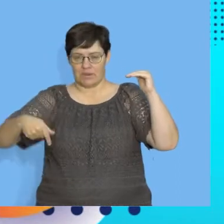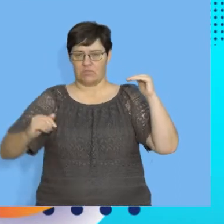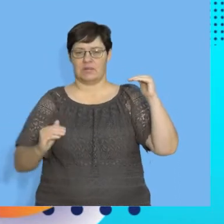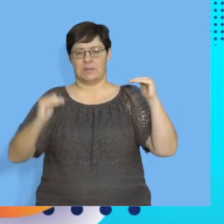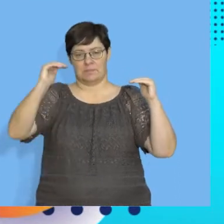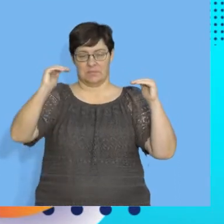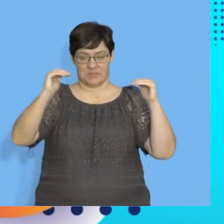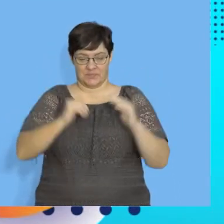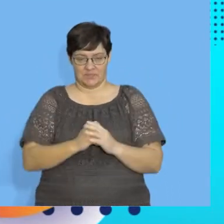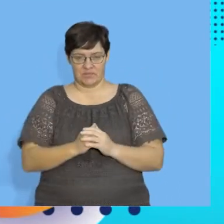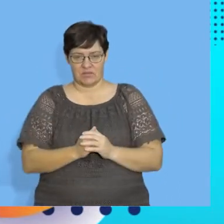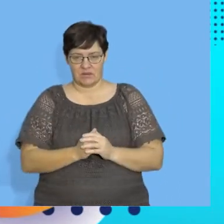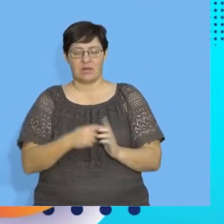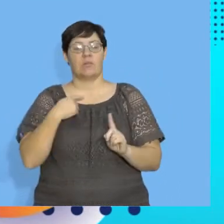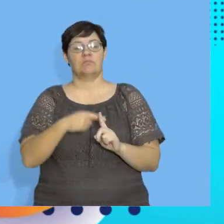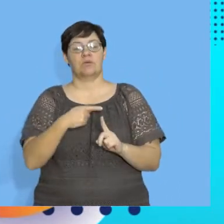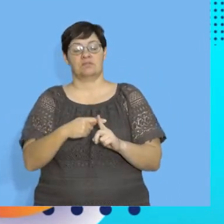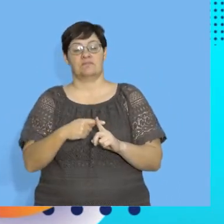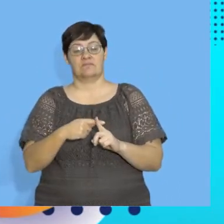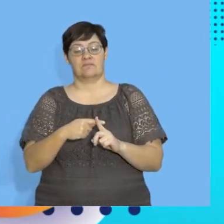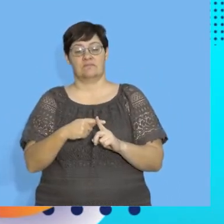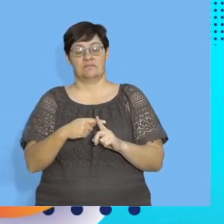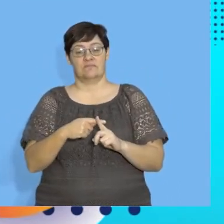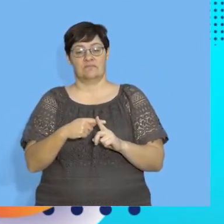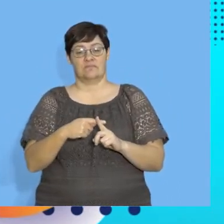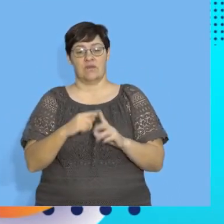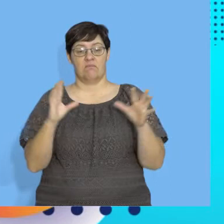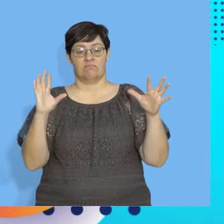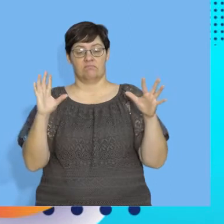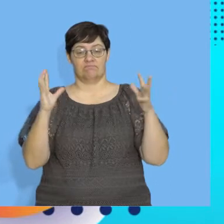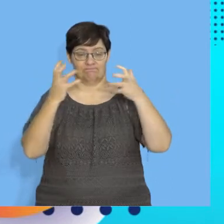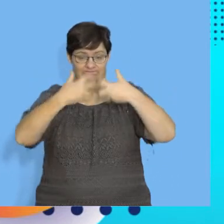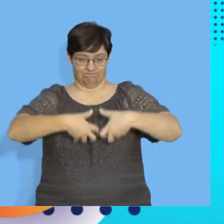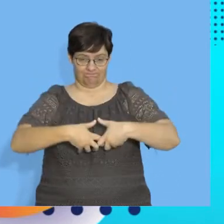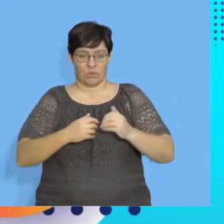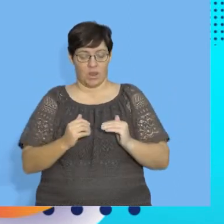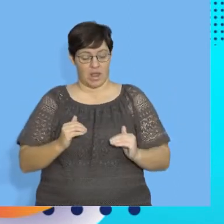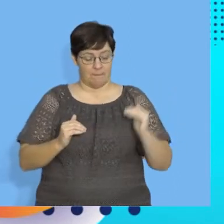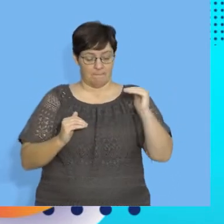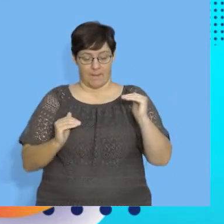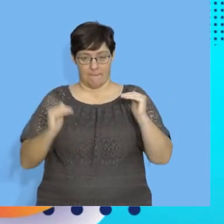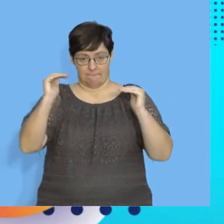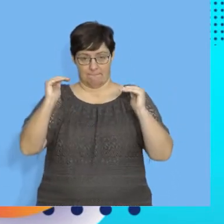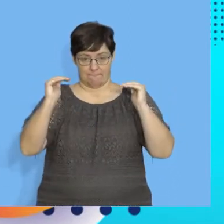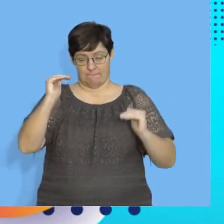So there is a positive correlation between the two because the two moves together up.